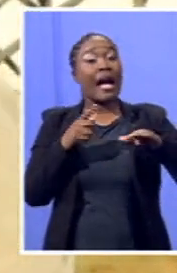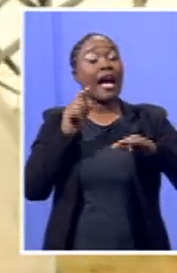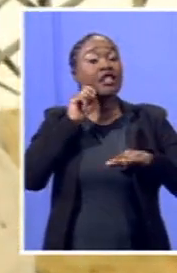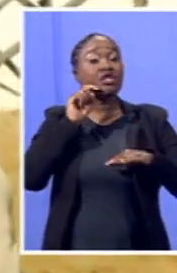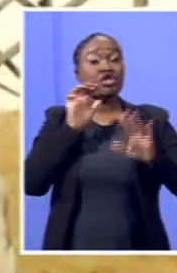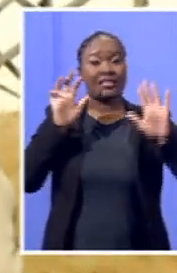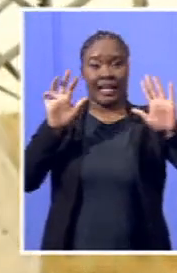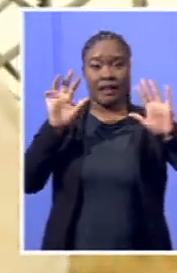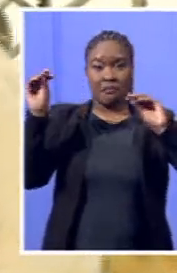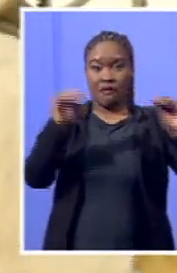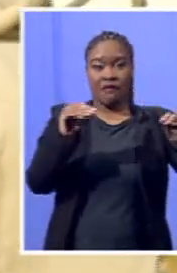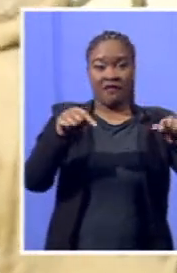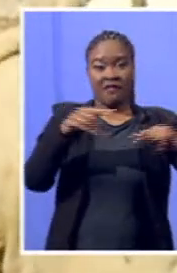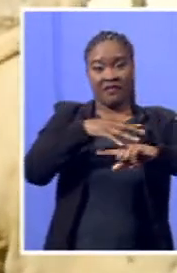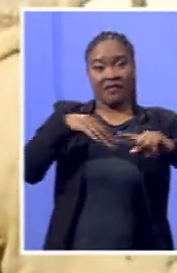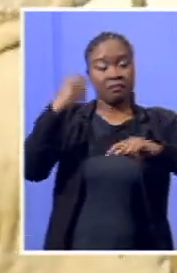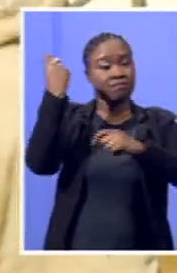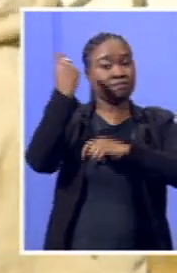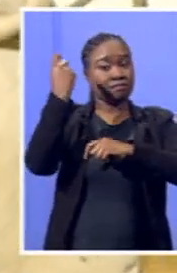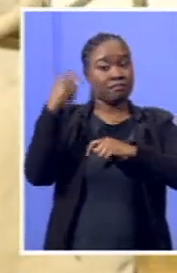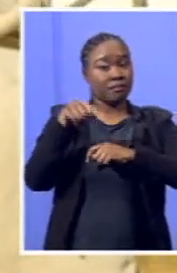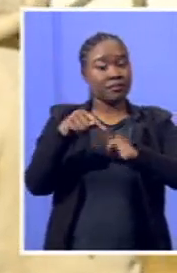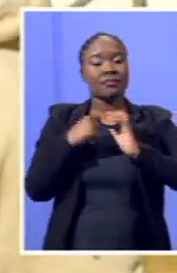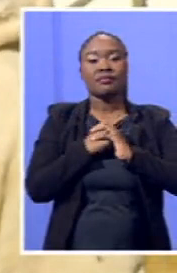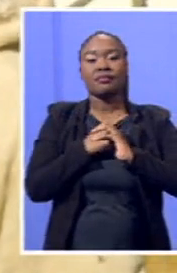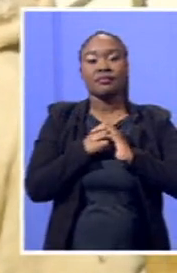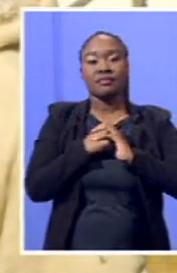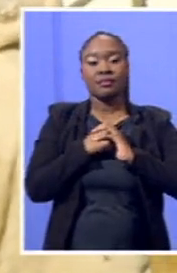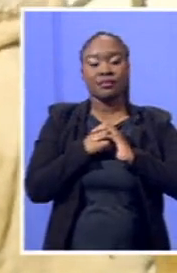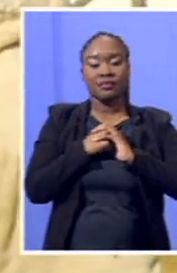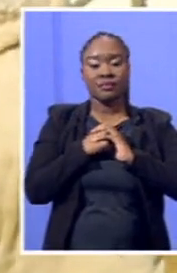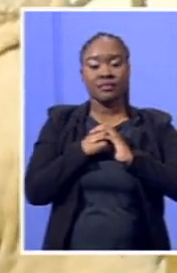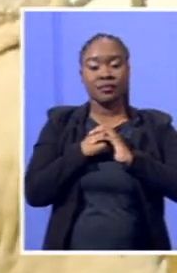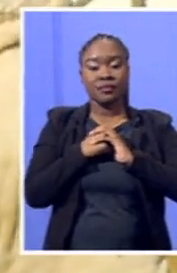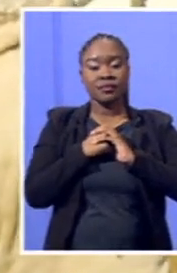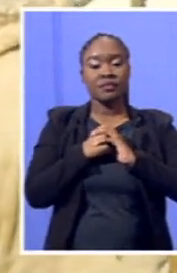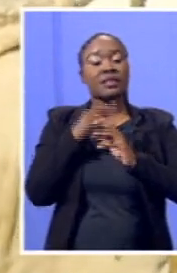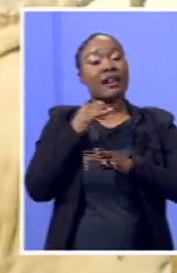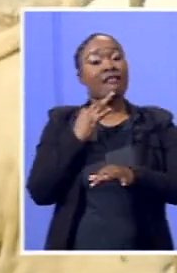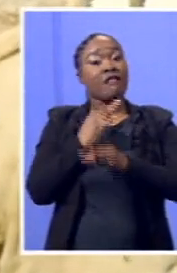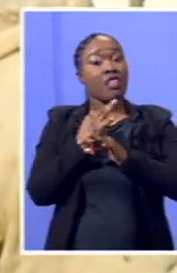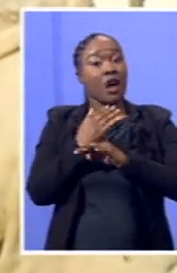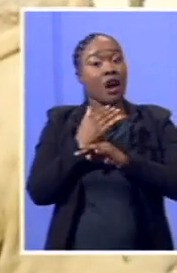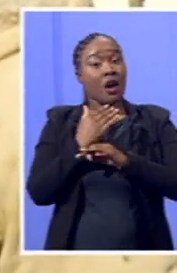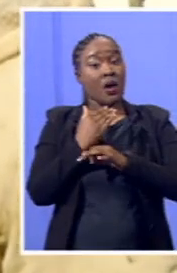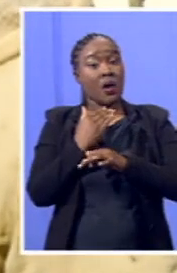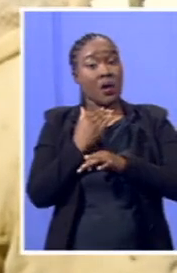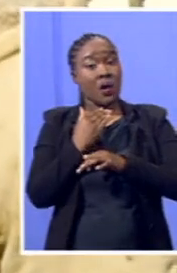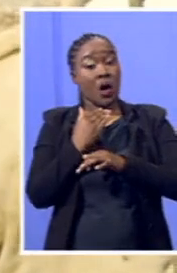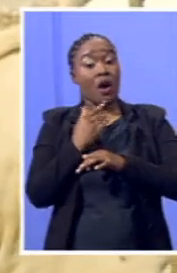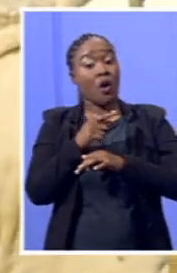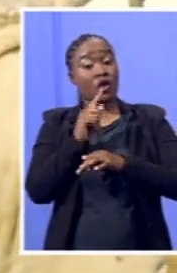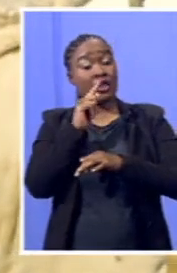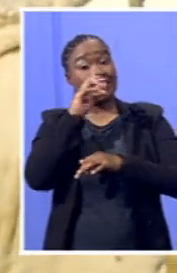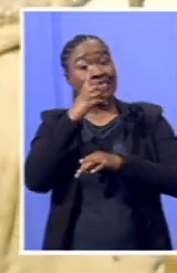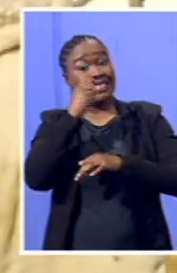as you have said, where he was fathered by Nkosi Uchongdaba. He took